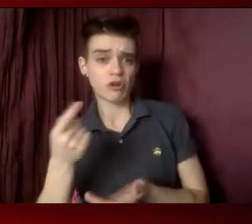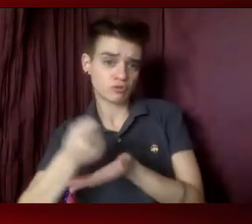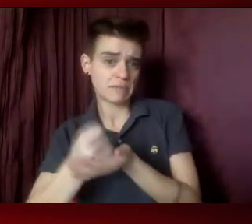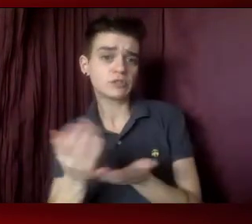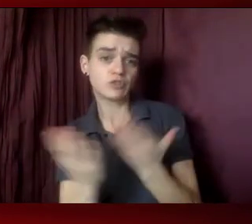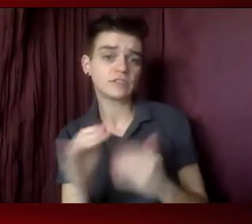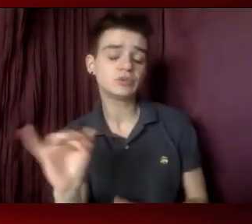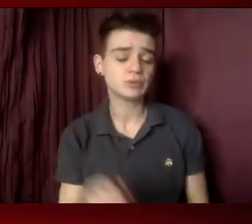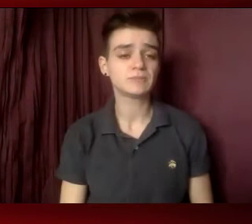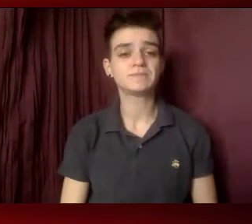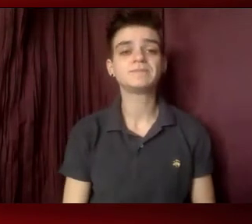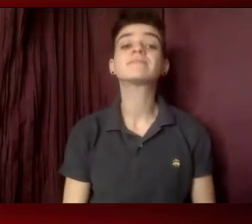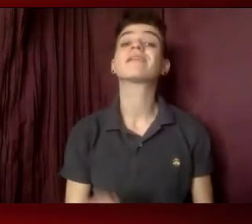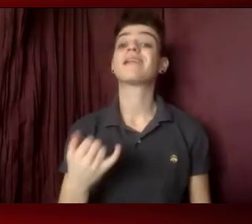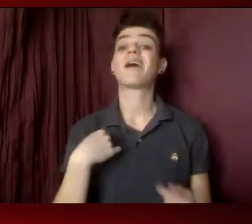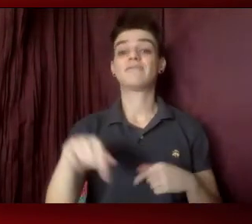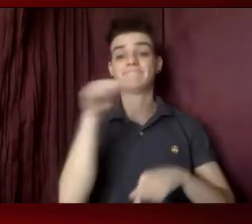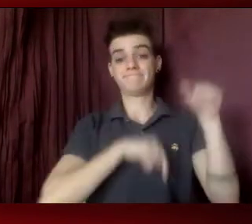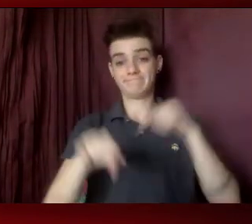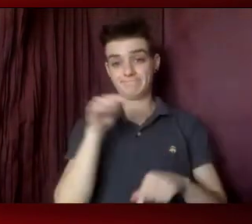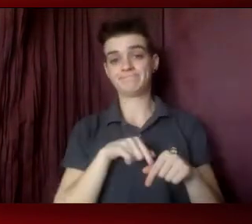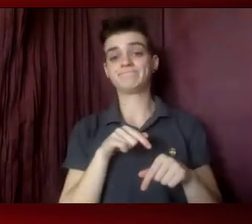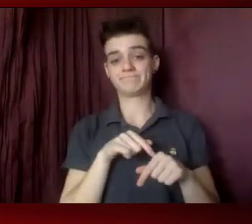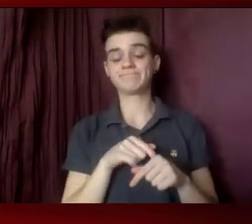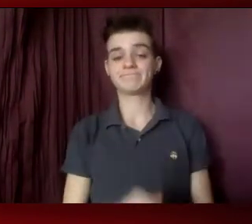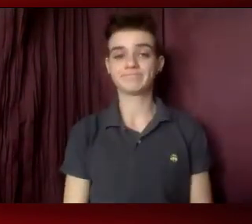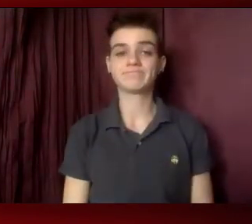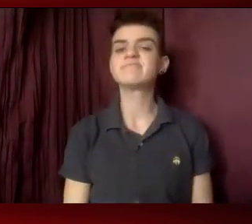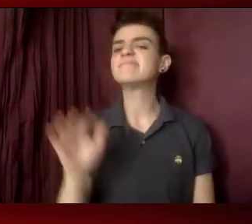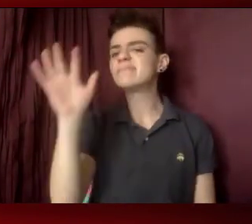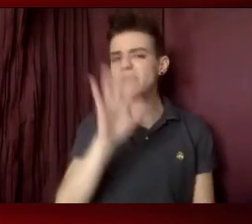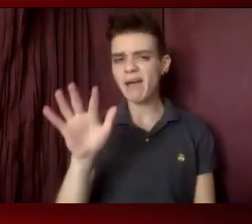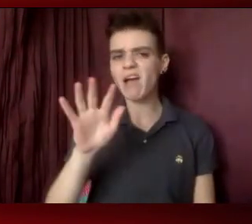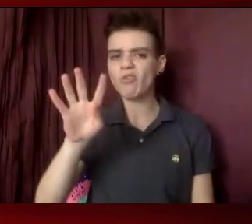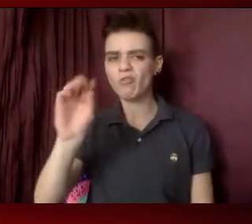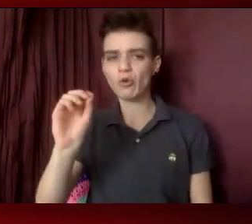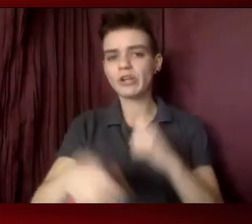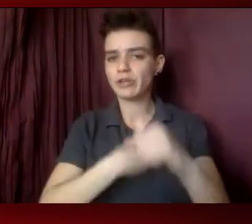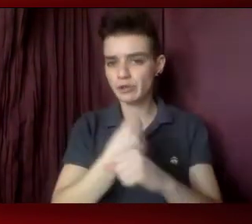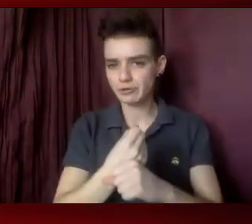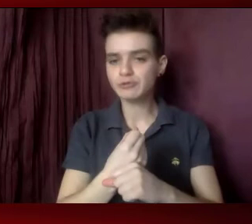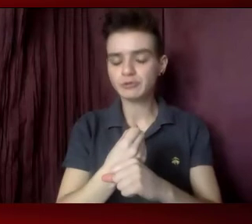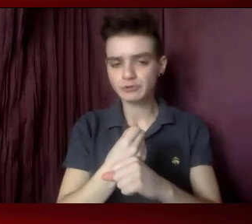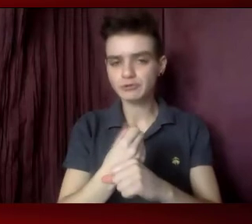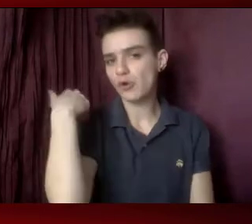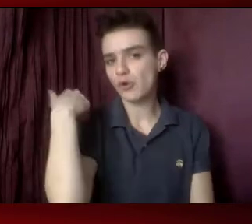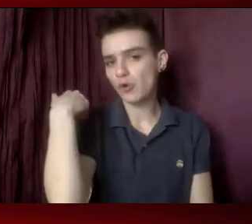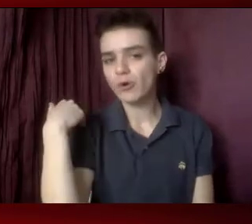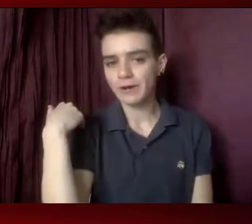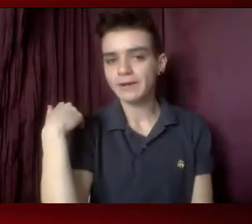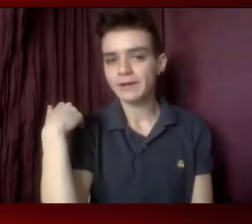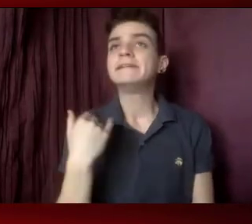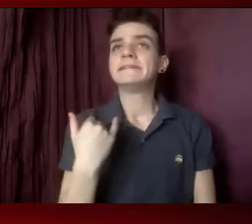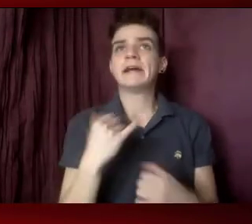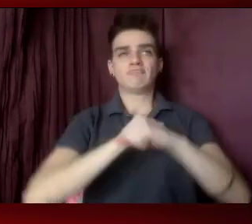So I want to take us back to a little bit less than 40 years ago, but let's go a little bit further back and think about the